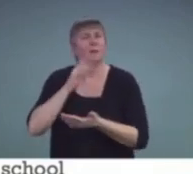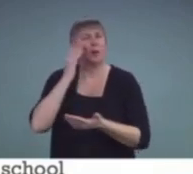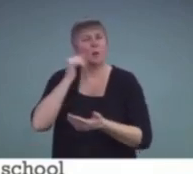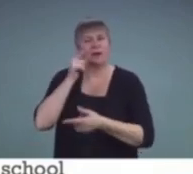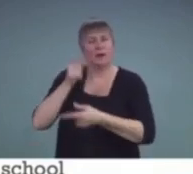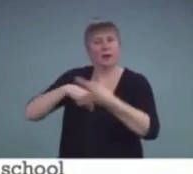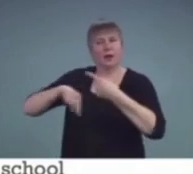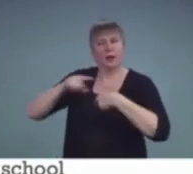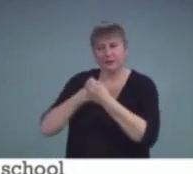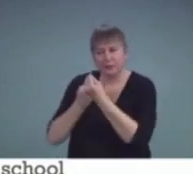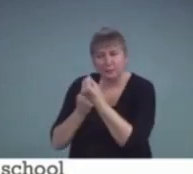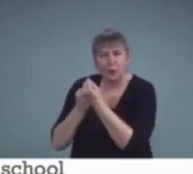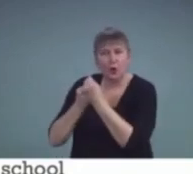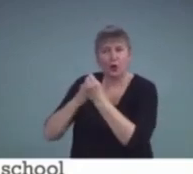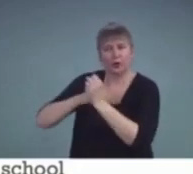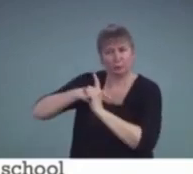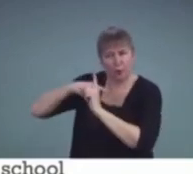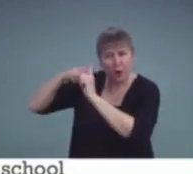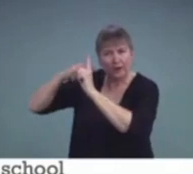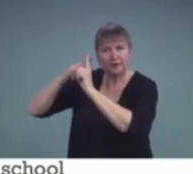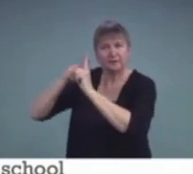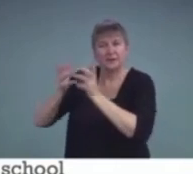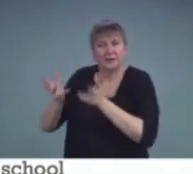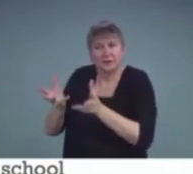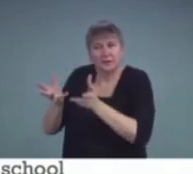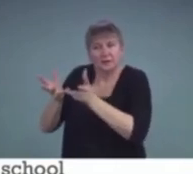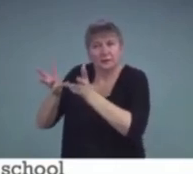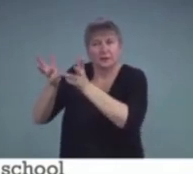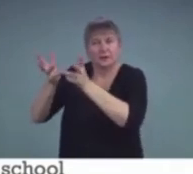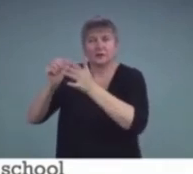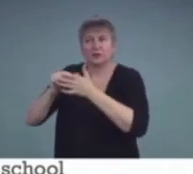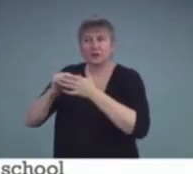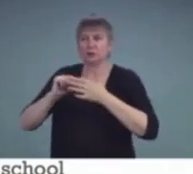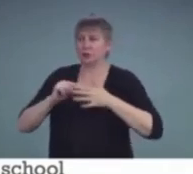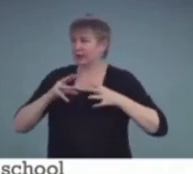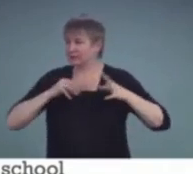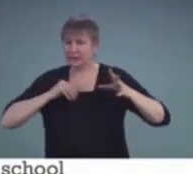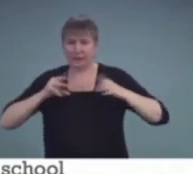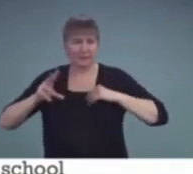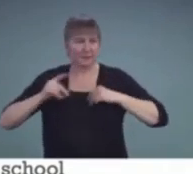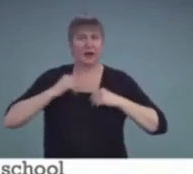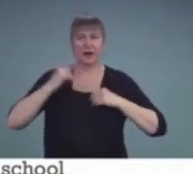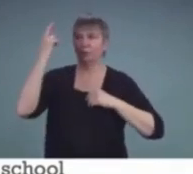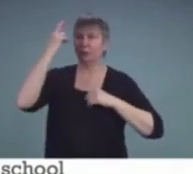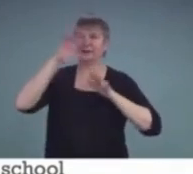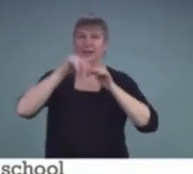efforts can be proactive and can lead to successful academic and social functioning.